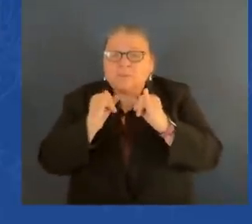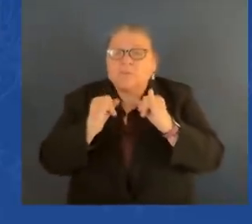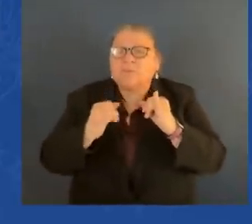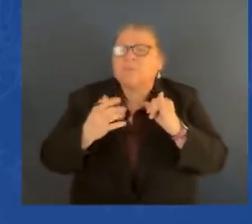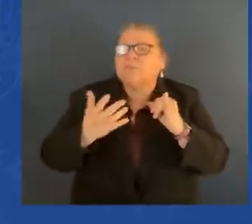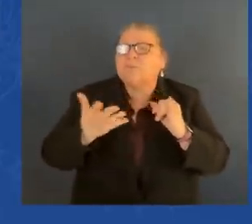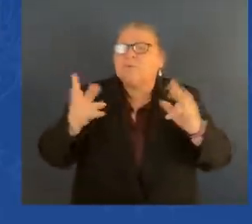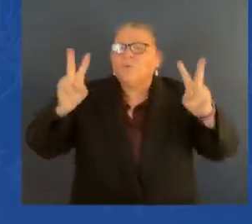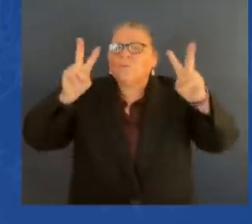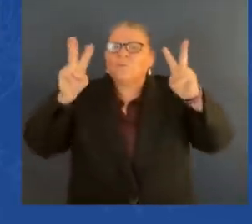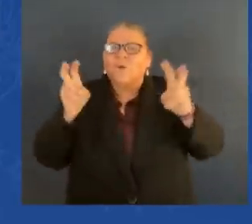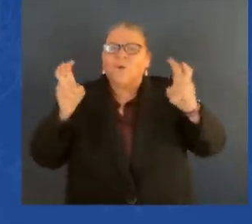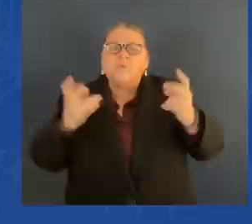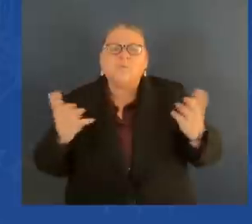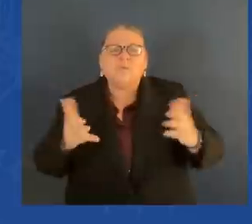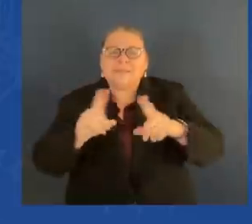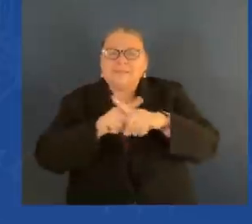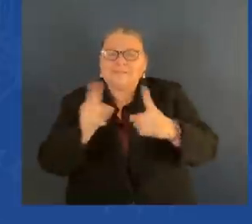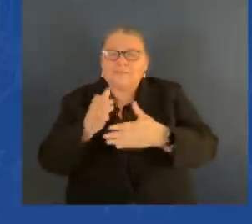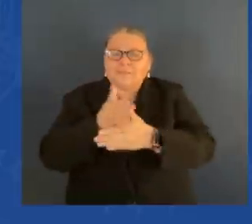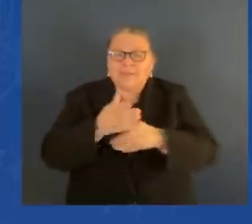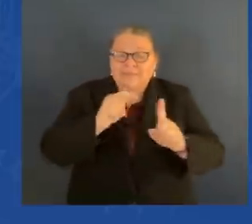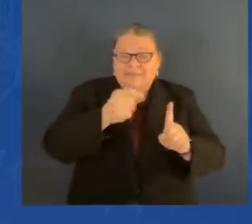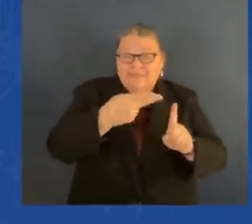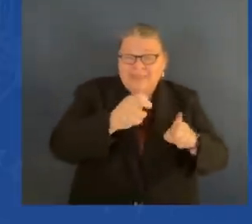Senator Smith and Globetar know the answer.